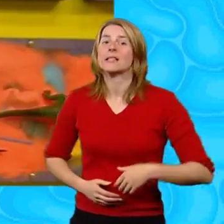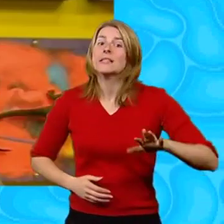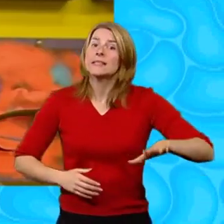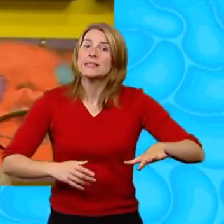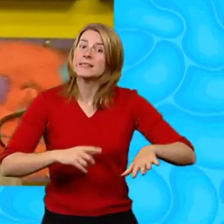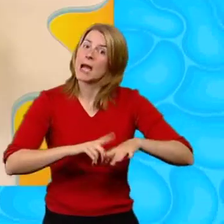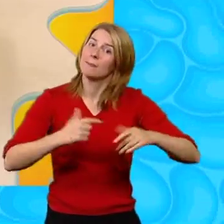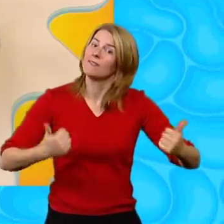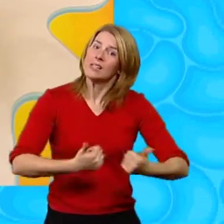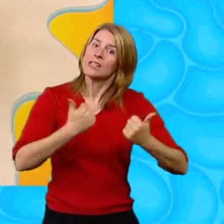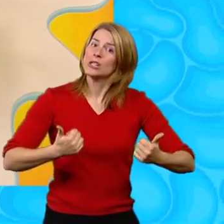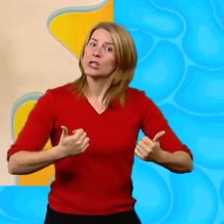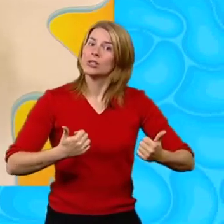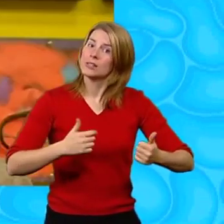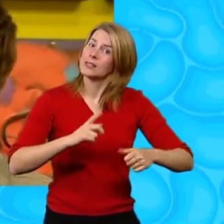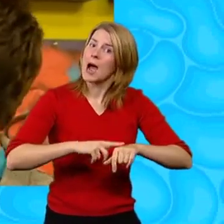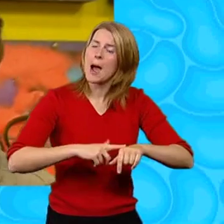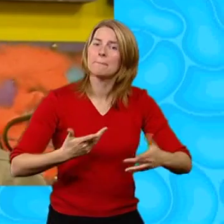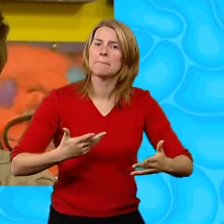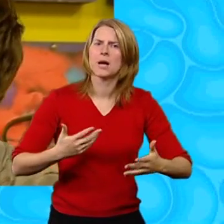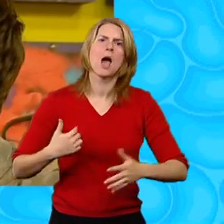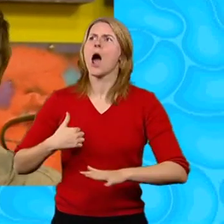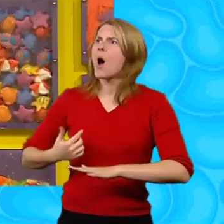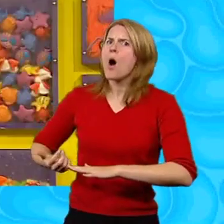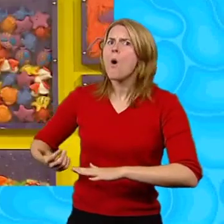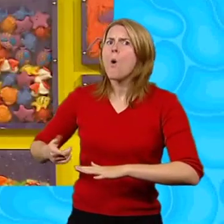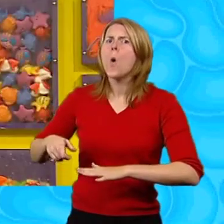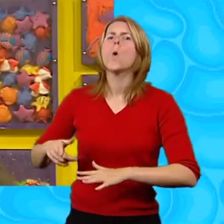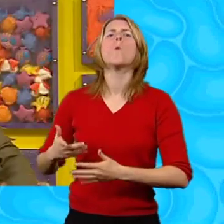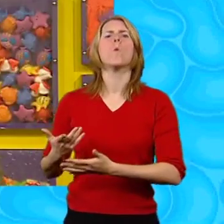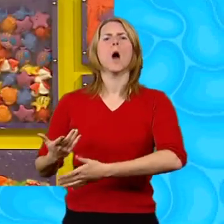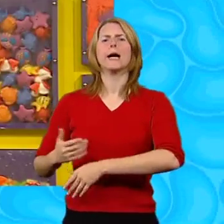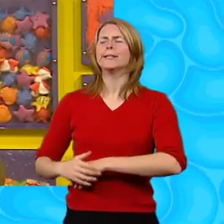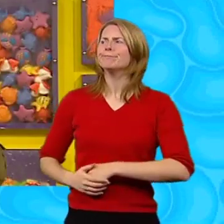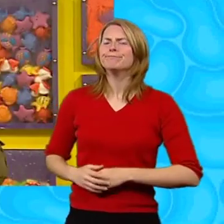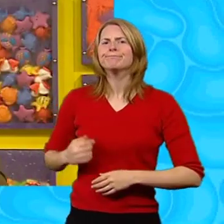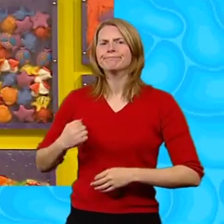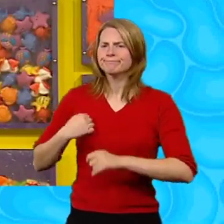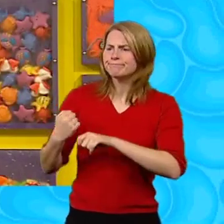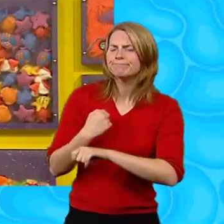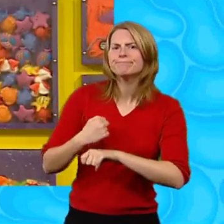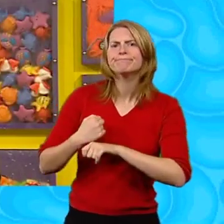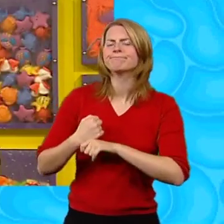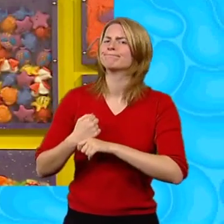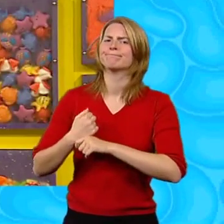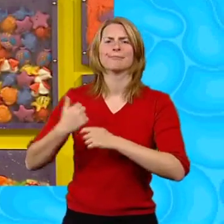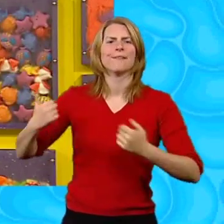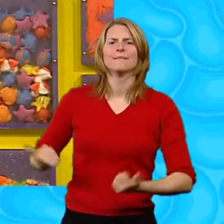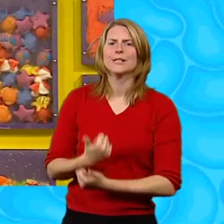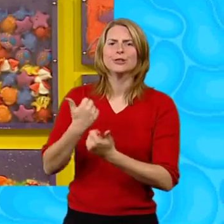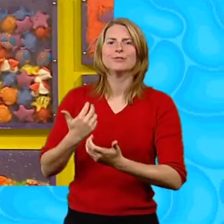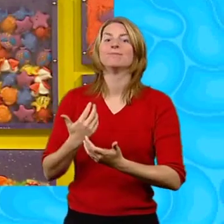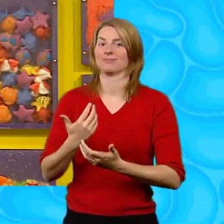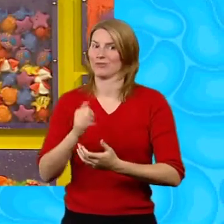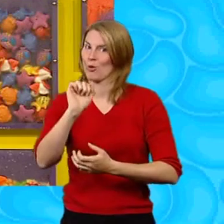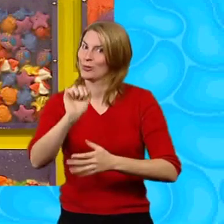Time to go Time to go Oh That's it for now My making time's over But yours Is